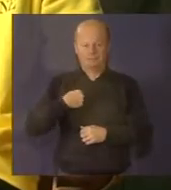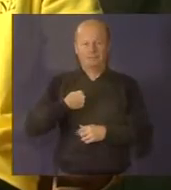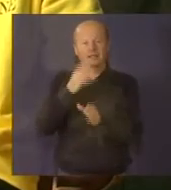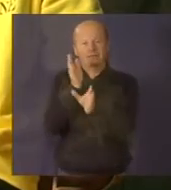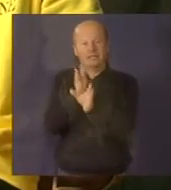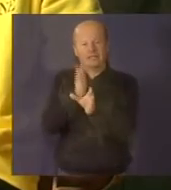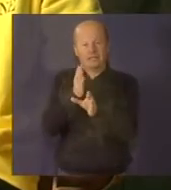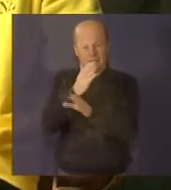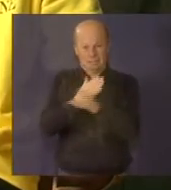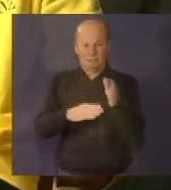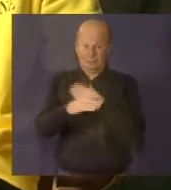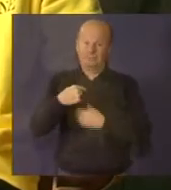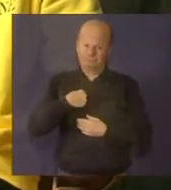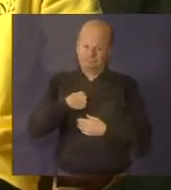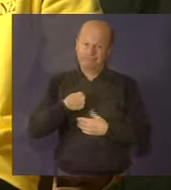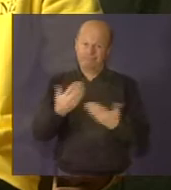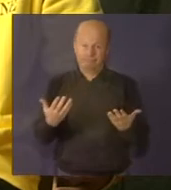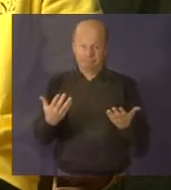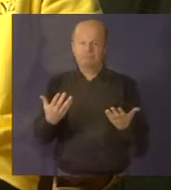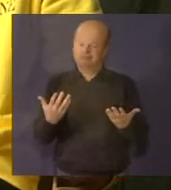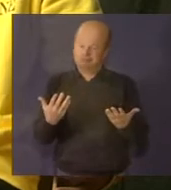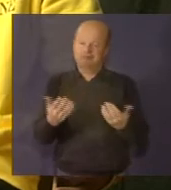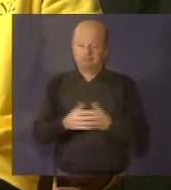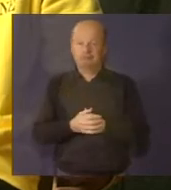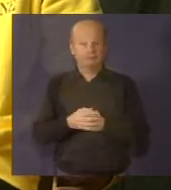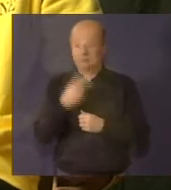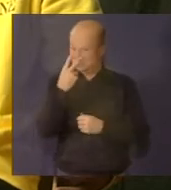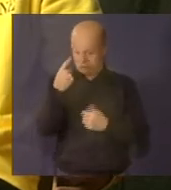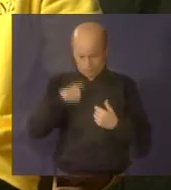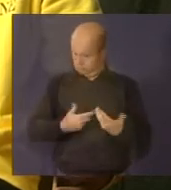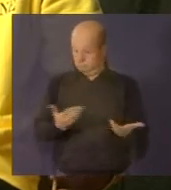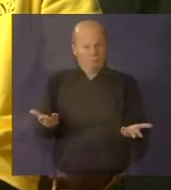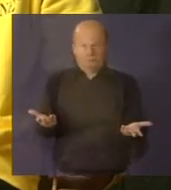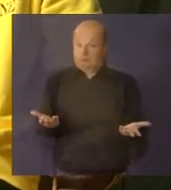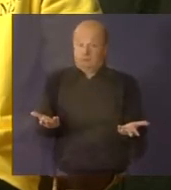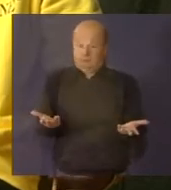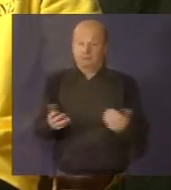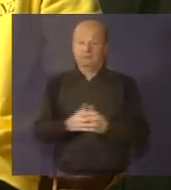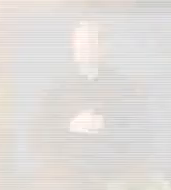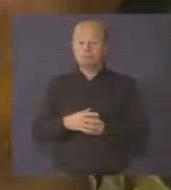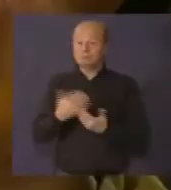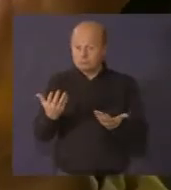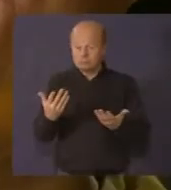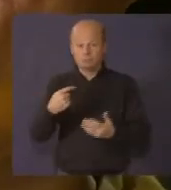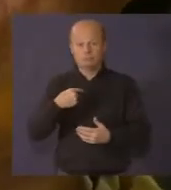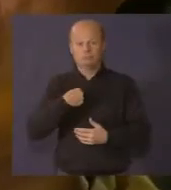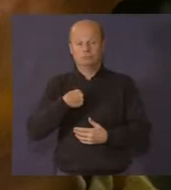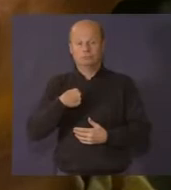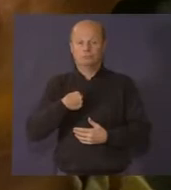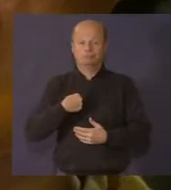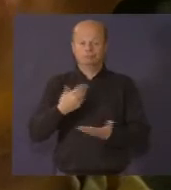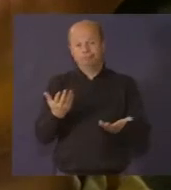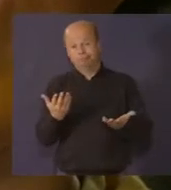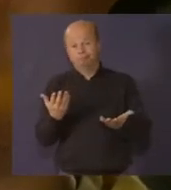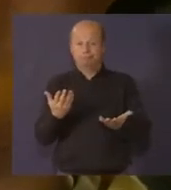Hi, my name is Kai, and I have a mental disability, which is an invisible disability. If I,